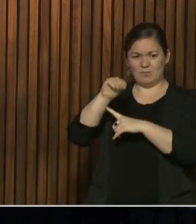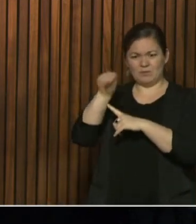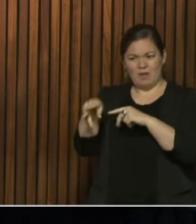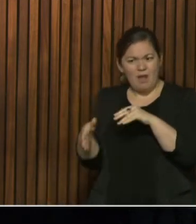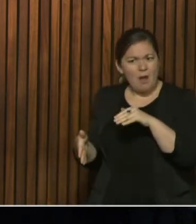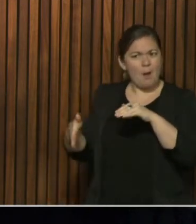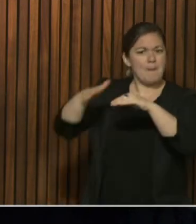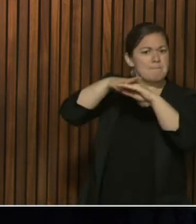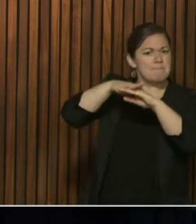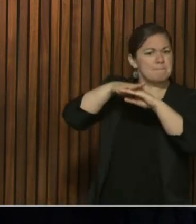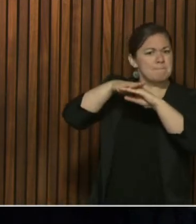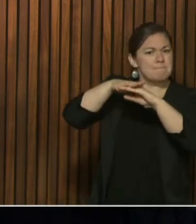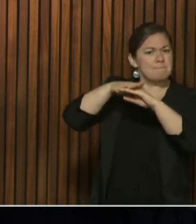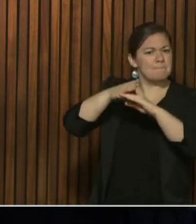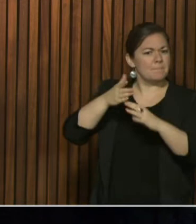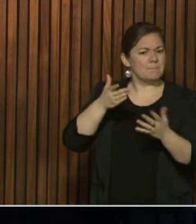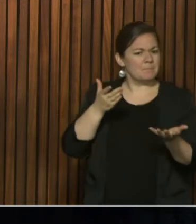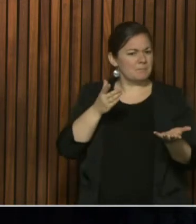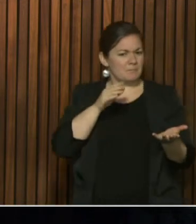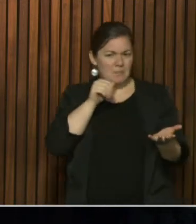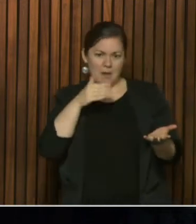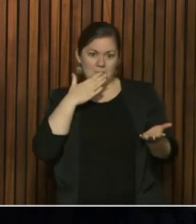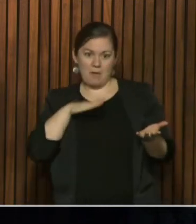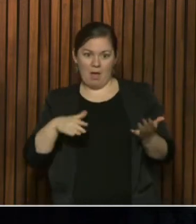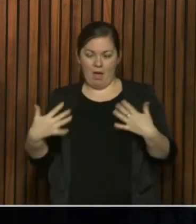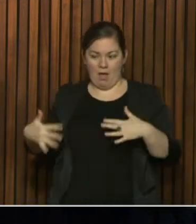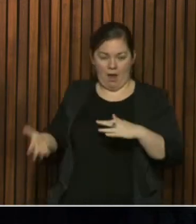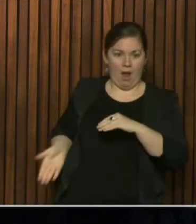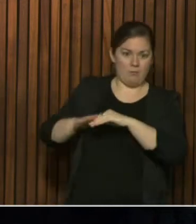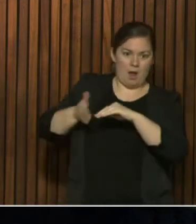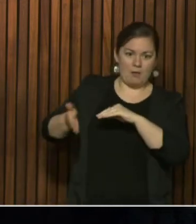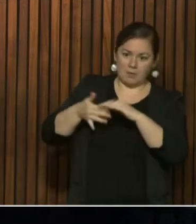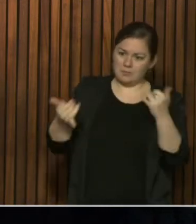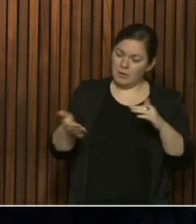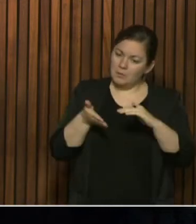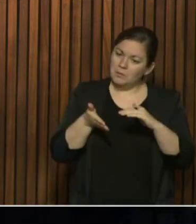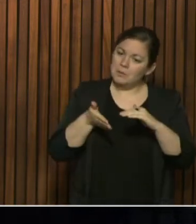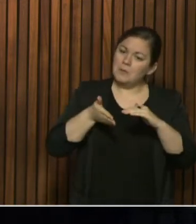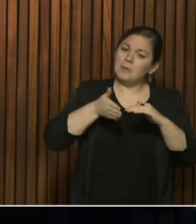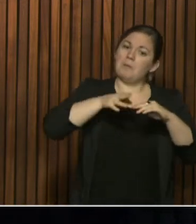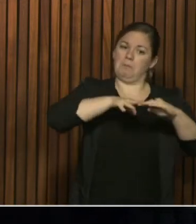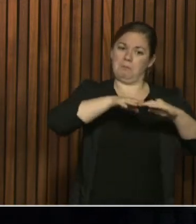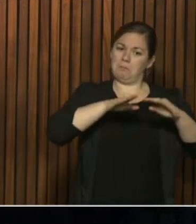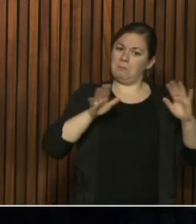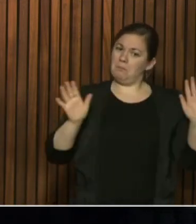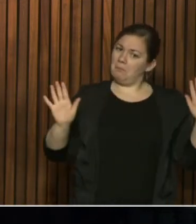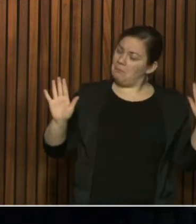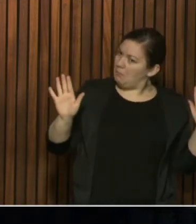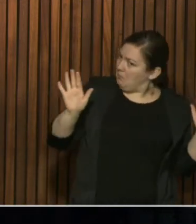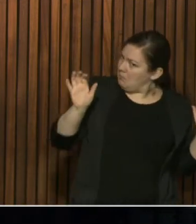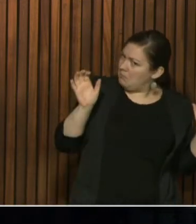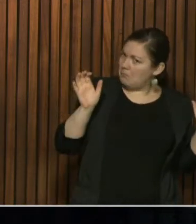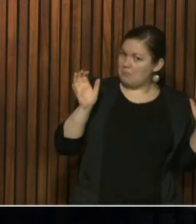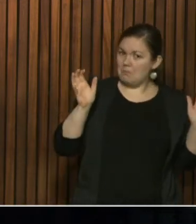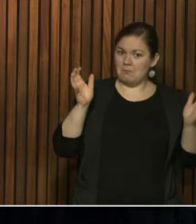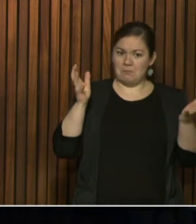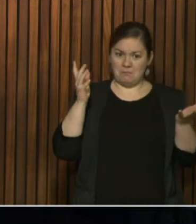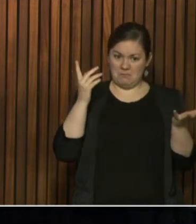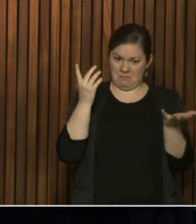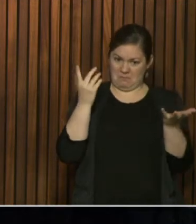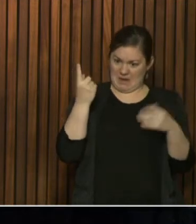remember seeing in quite a while. Can we read anything into that? Or is, you know, a one-day